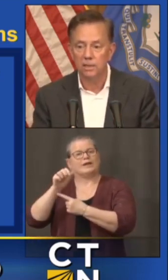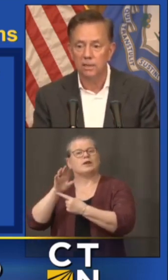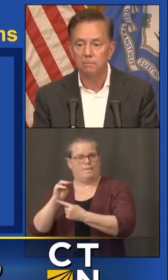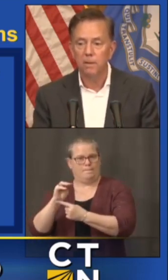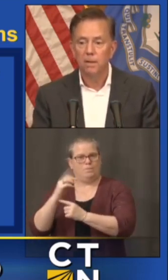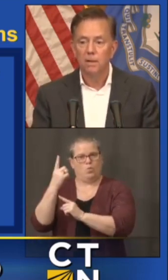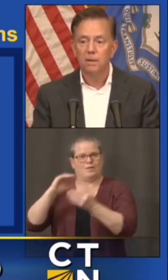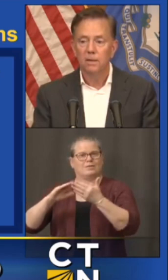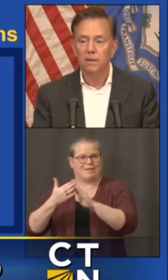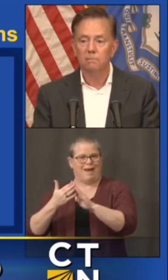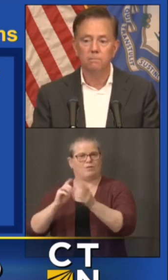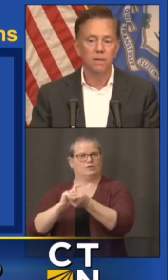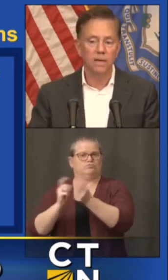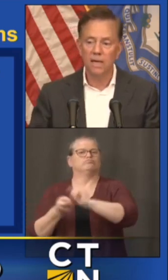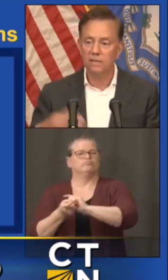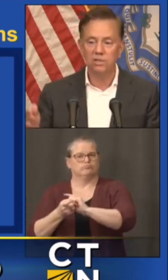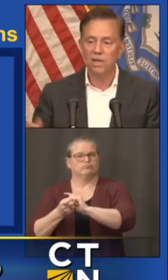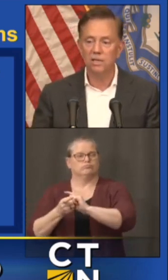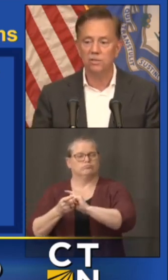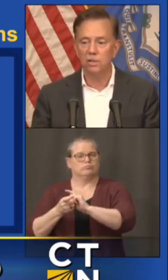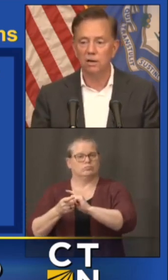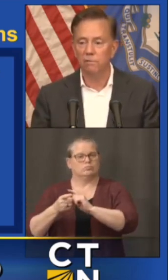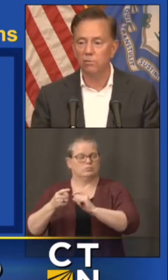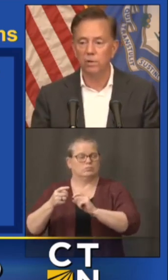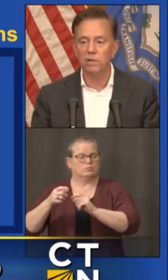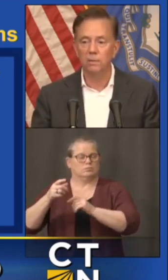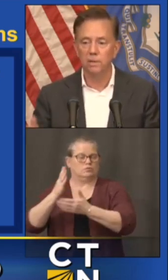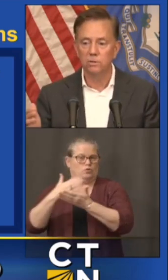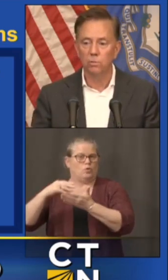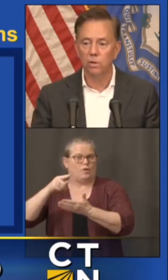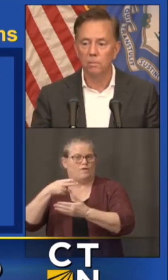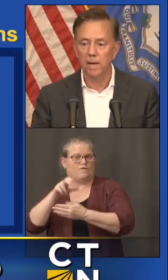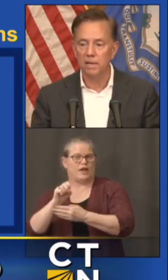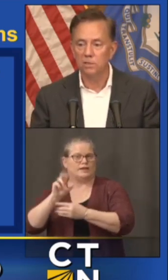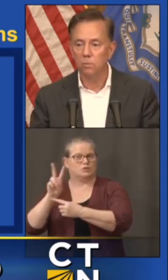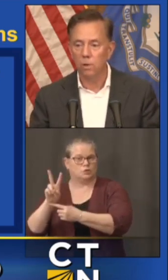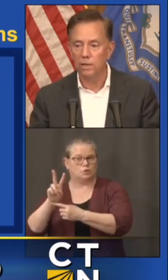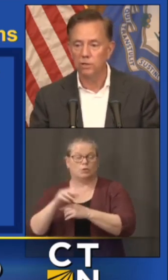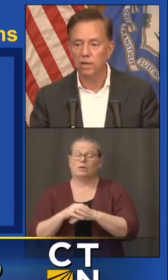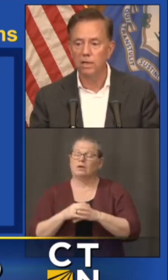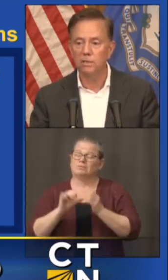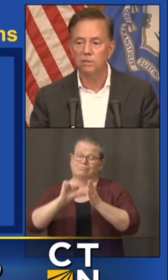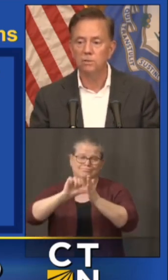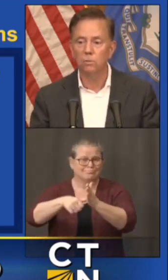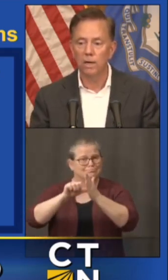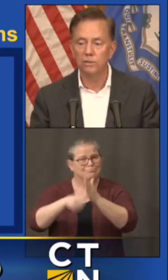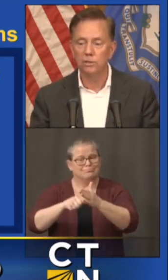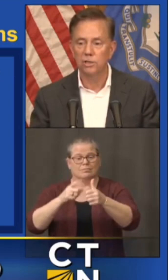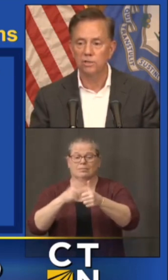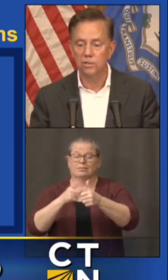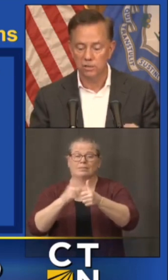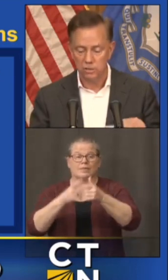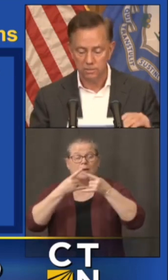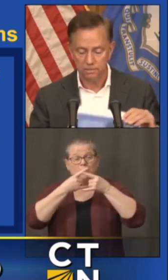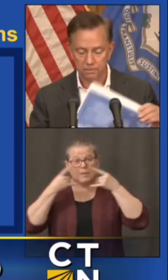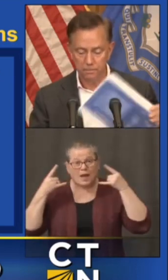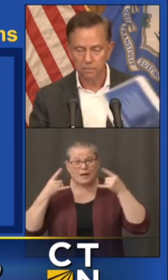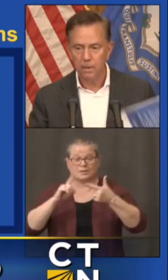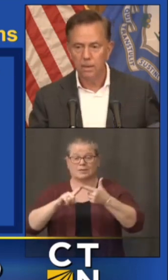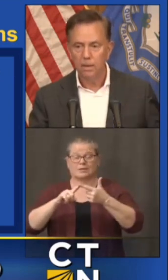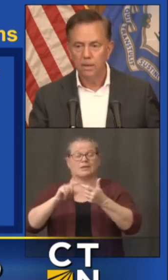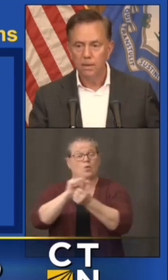and uh uh I can't say this enough the three w's wear the mask wash your hands watch your distance